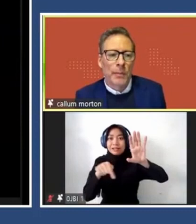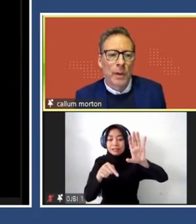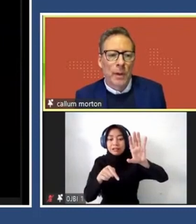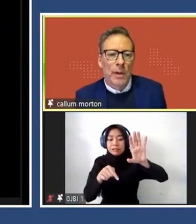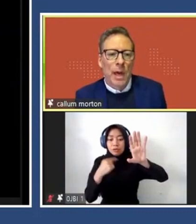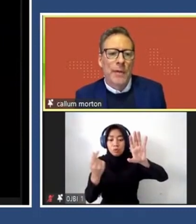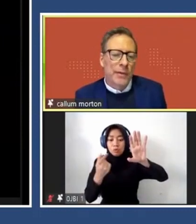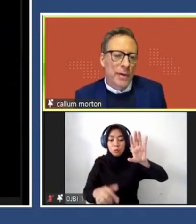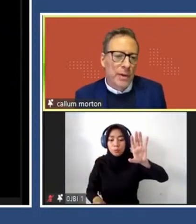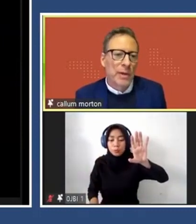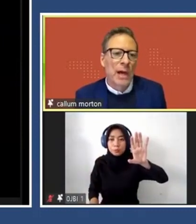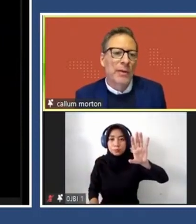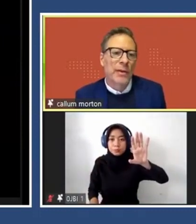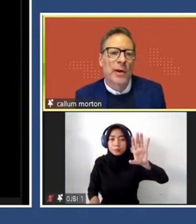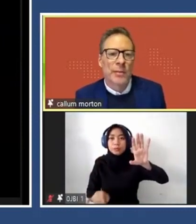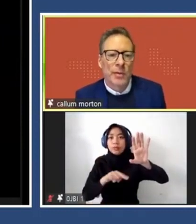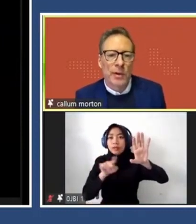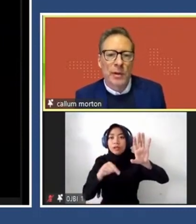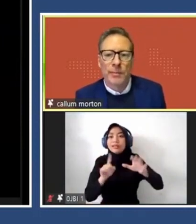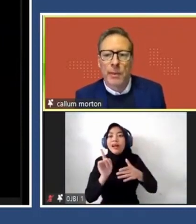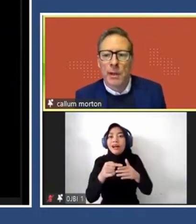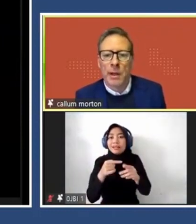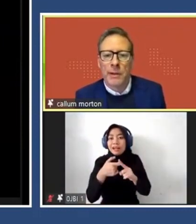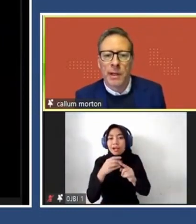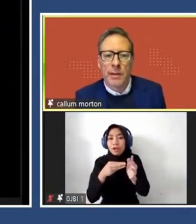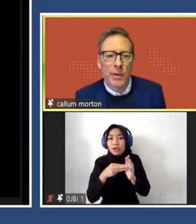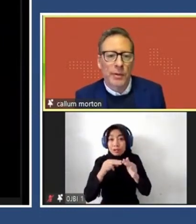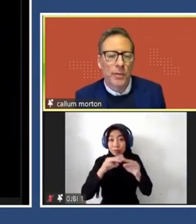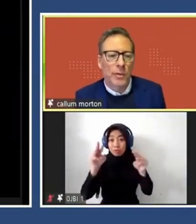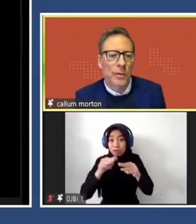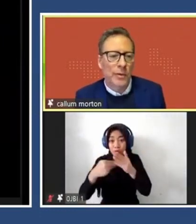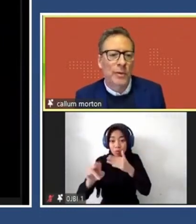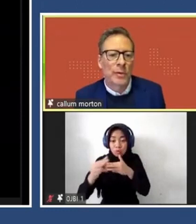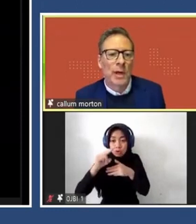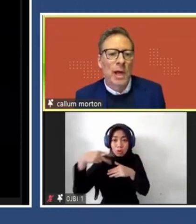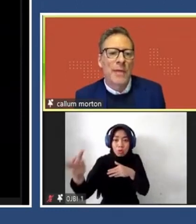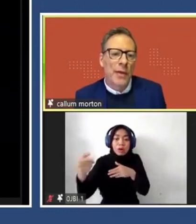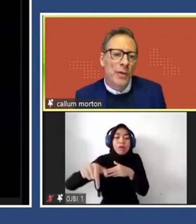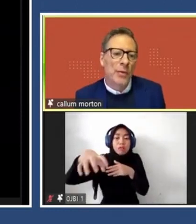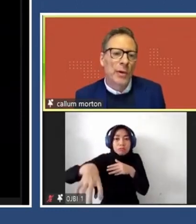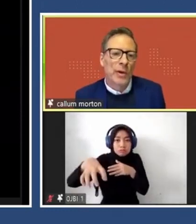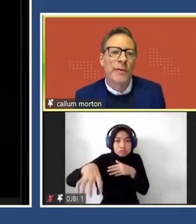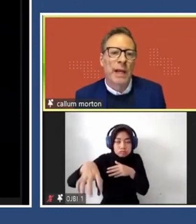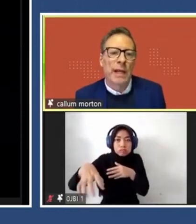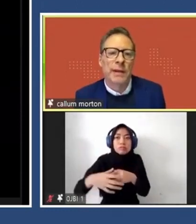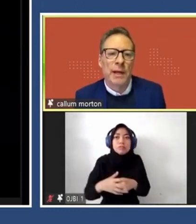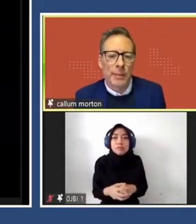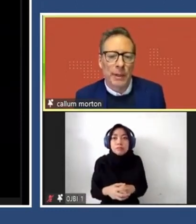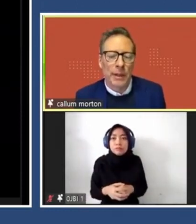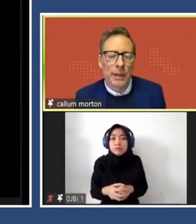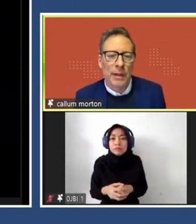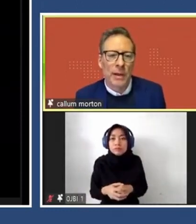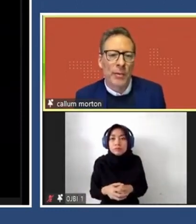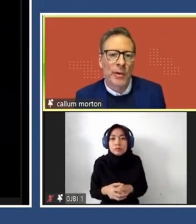had this commission outside the museum in the Ian Potter forecourt, it's called. And then those works often